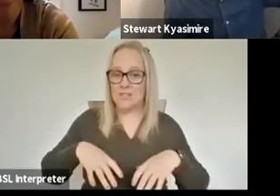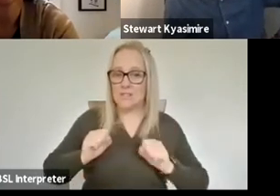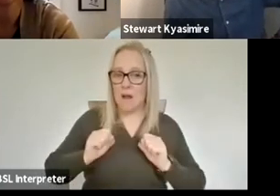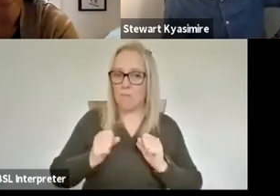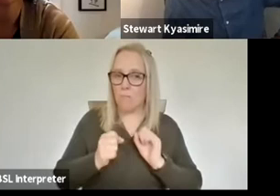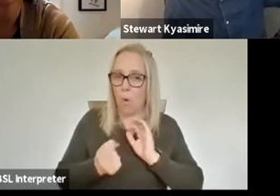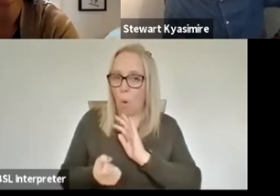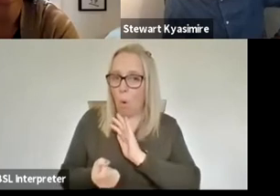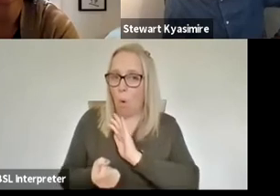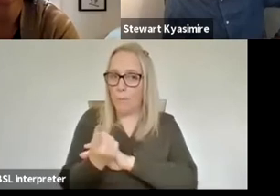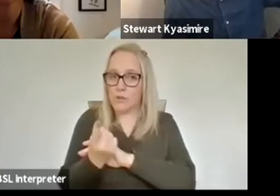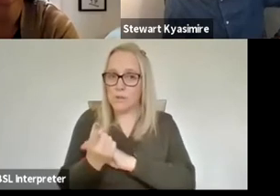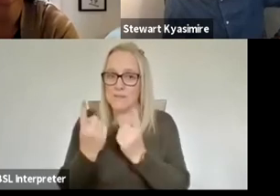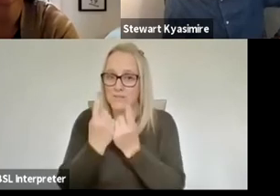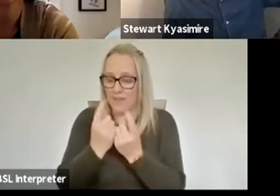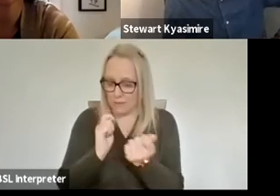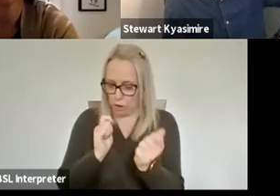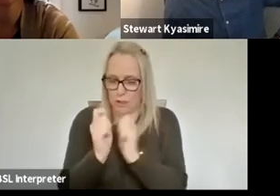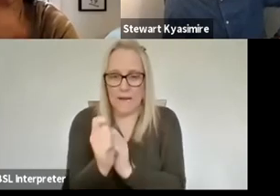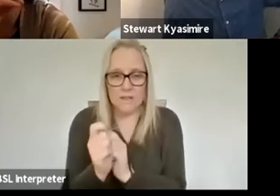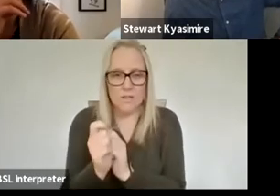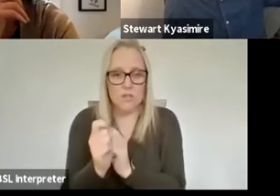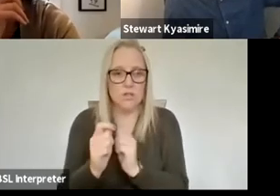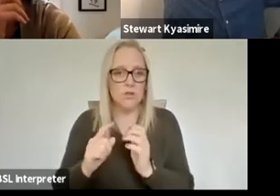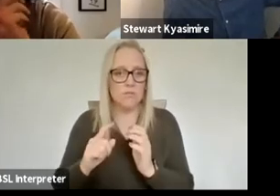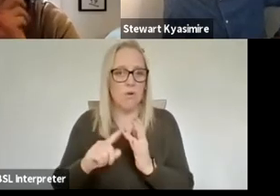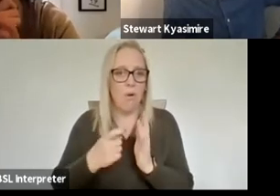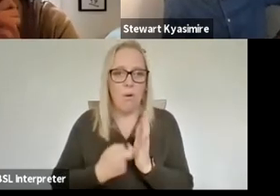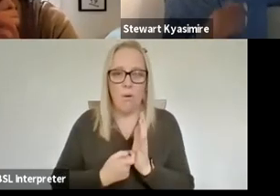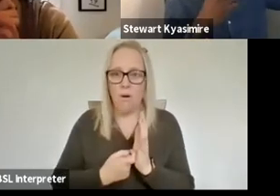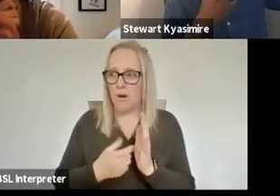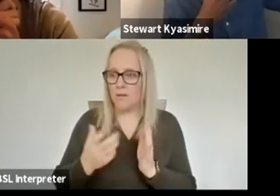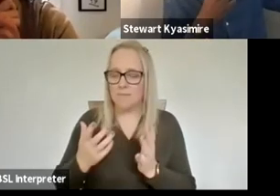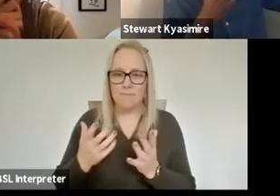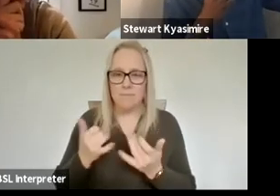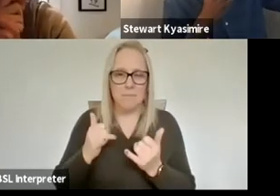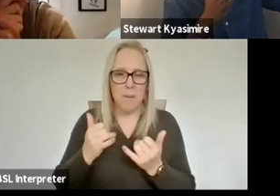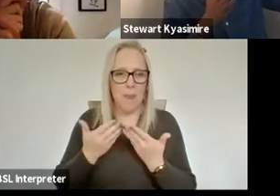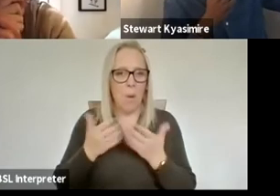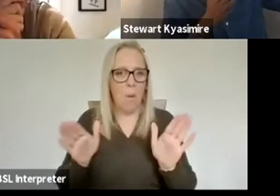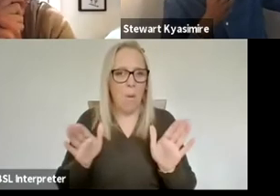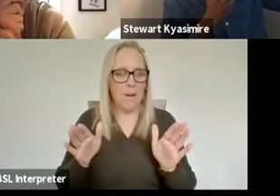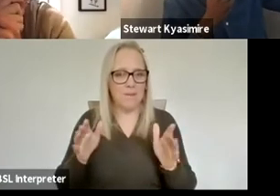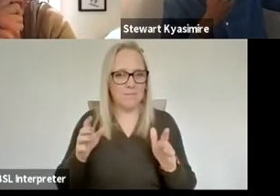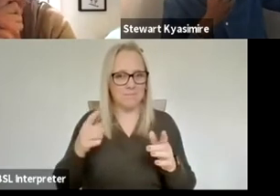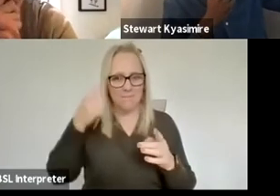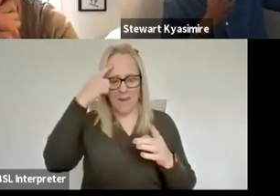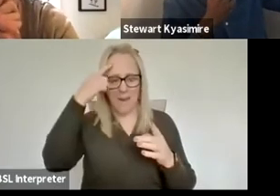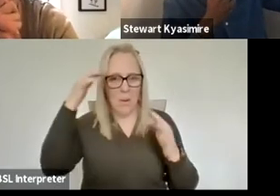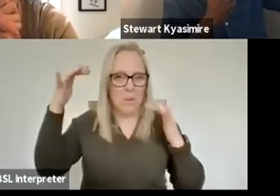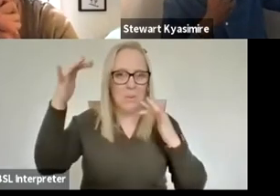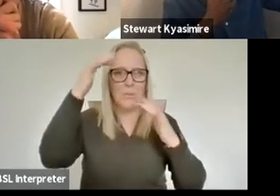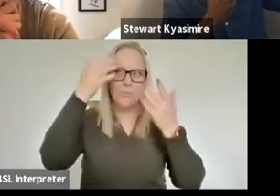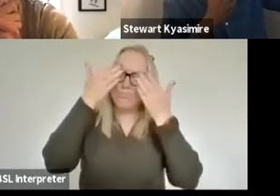change are there things that we can take hold of and wrestle with and reopen a new imagination to thinking about during